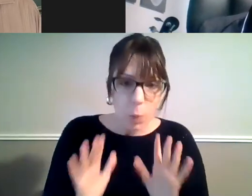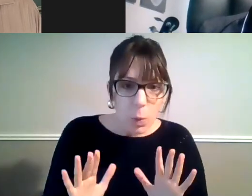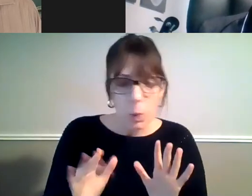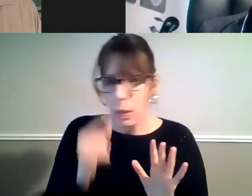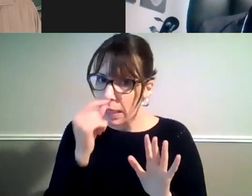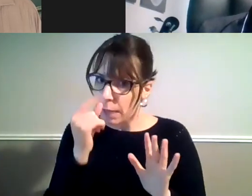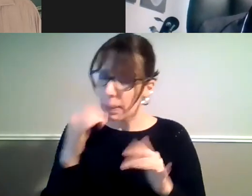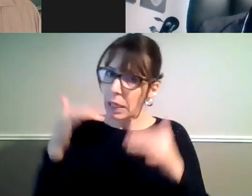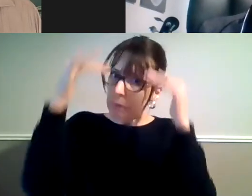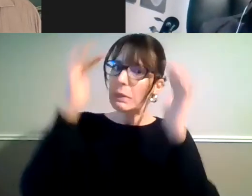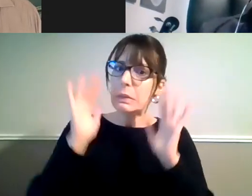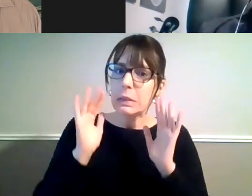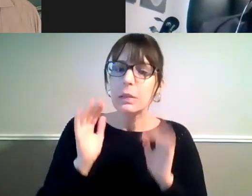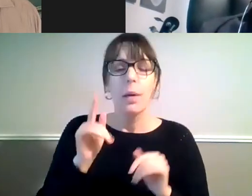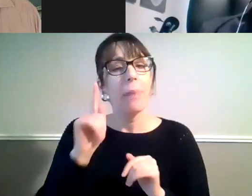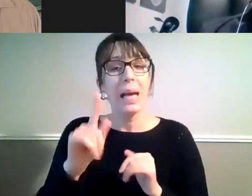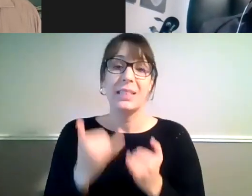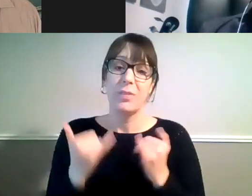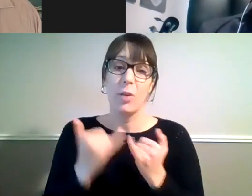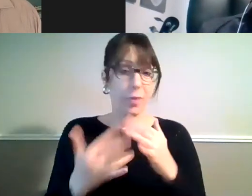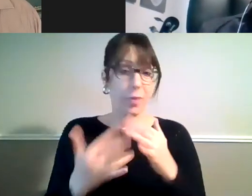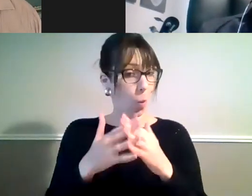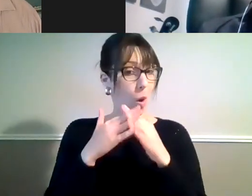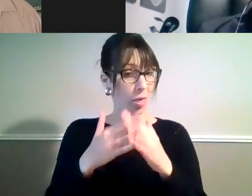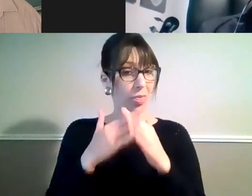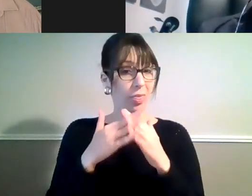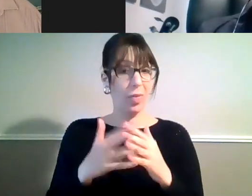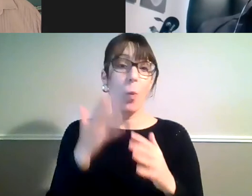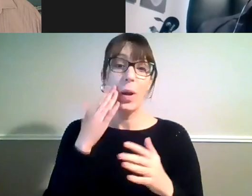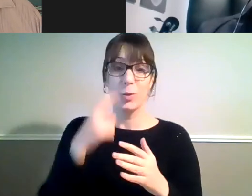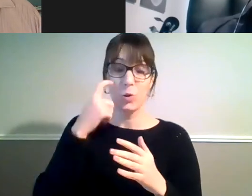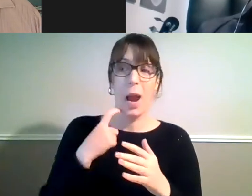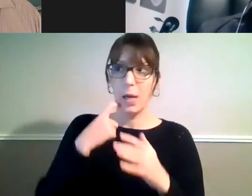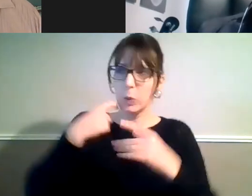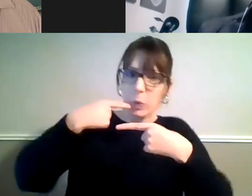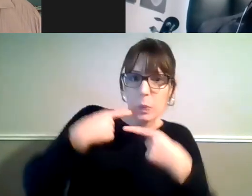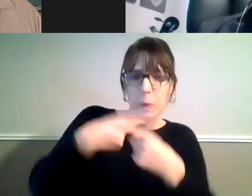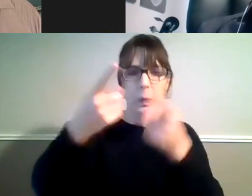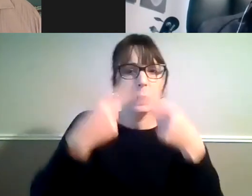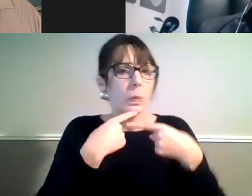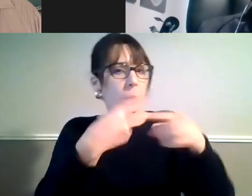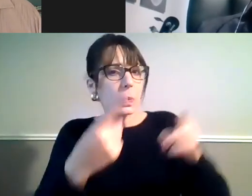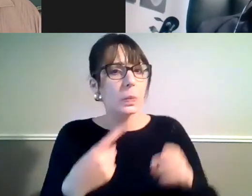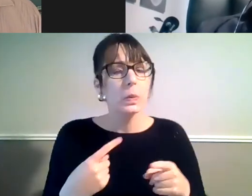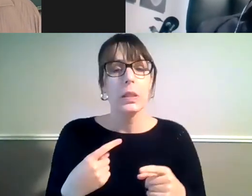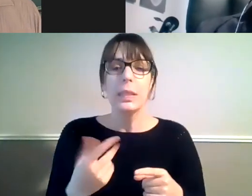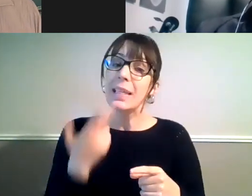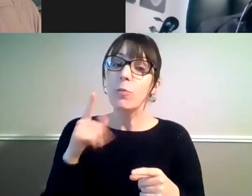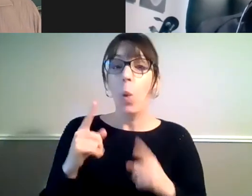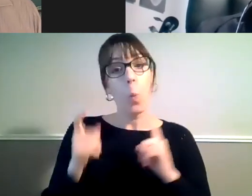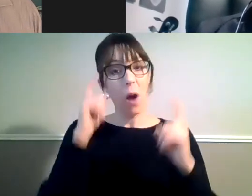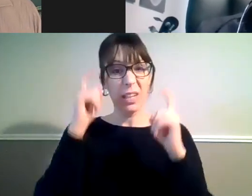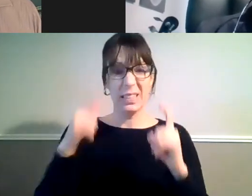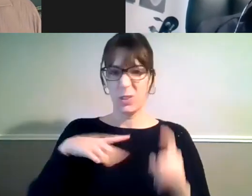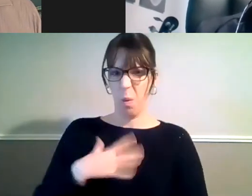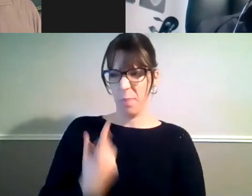but a really powerful way to advance a campaign like that. And if you're concerned about doing it on your own, maybe two